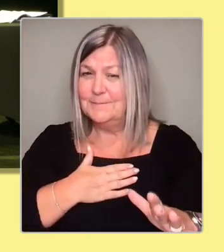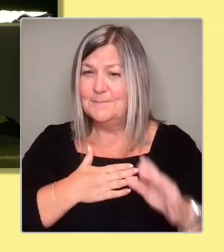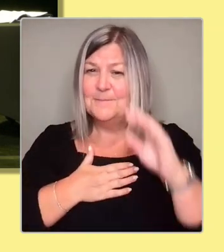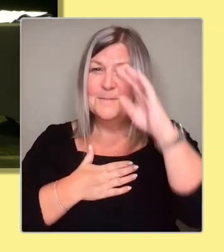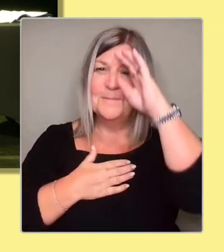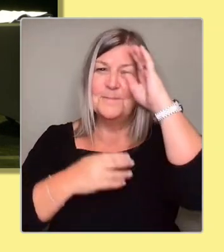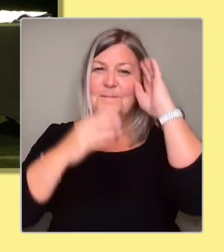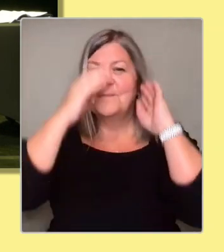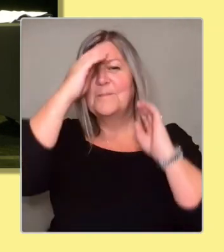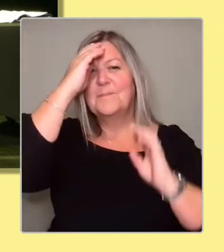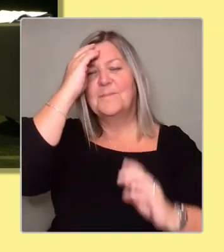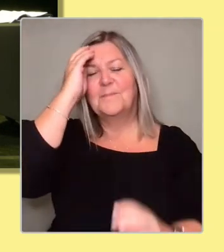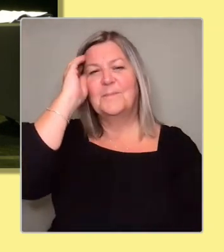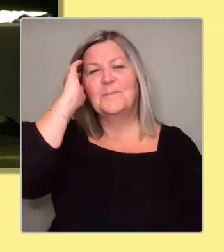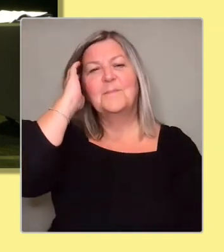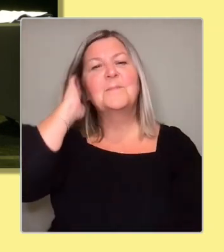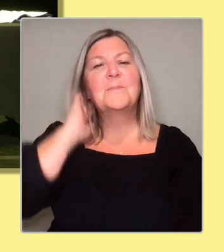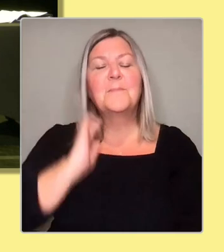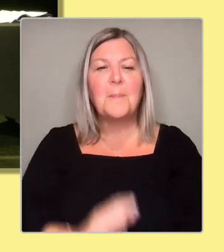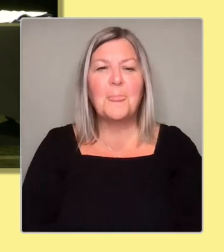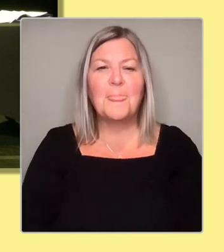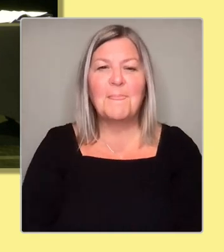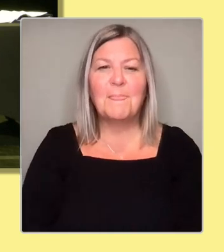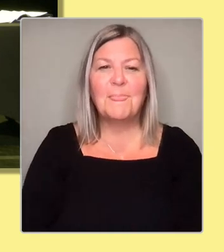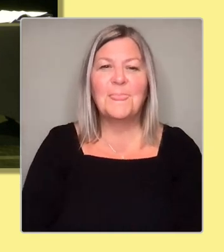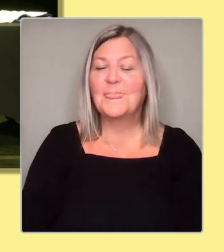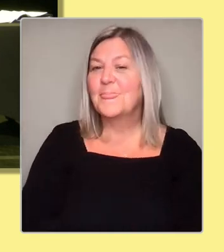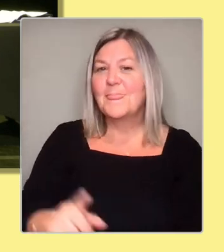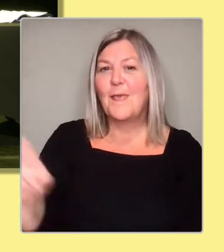All the silver-haired gentlemen are now waving at me.